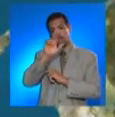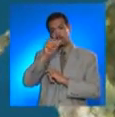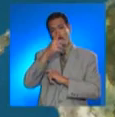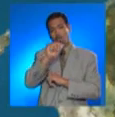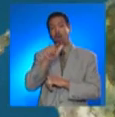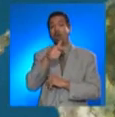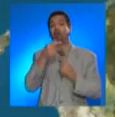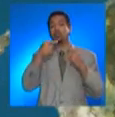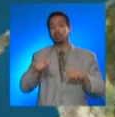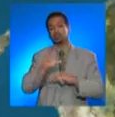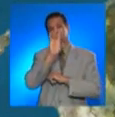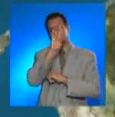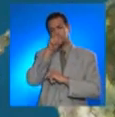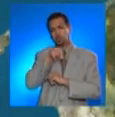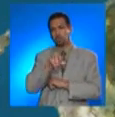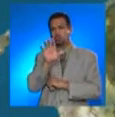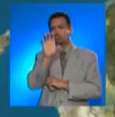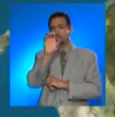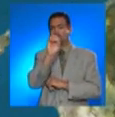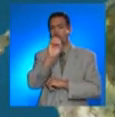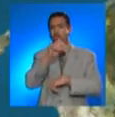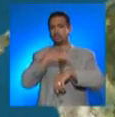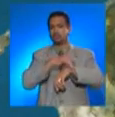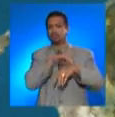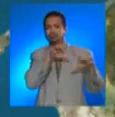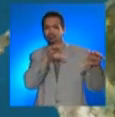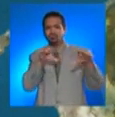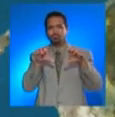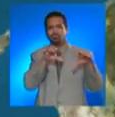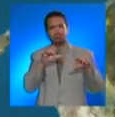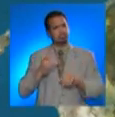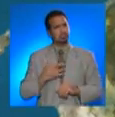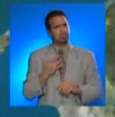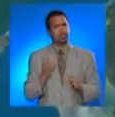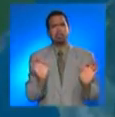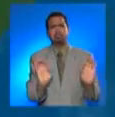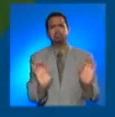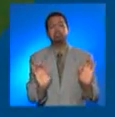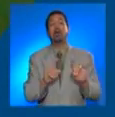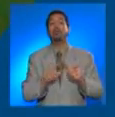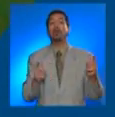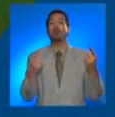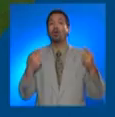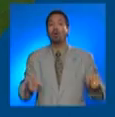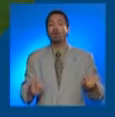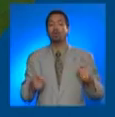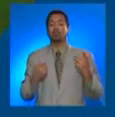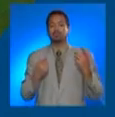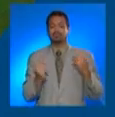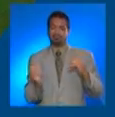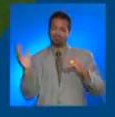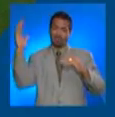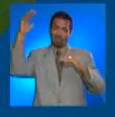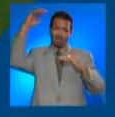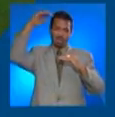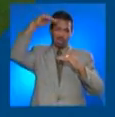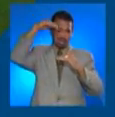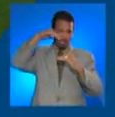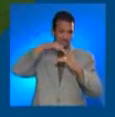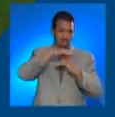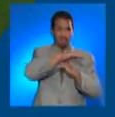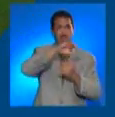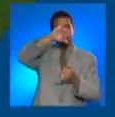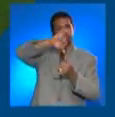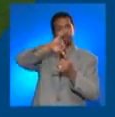earthquake occurred in Nicaragua. Although few people fell the earthquake, it caused a tsunami with 26-foot waves,